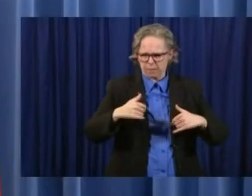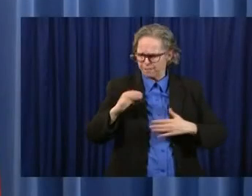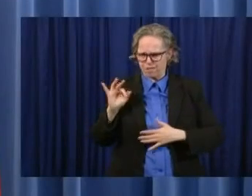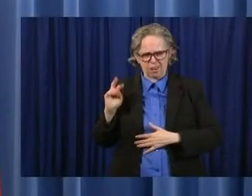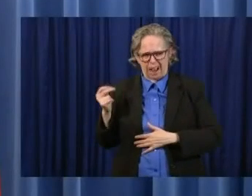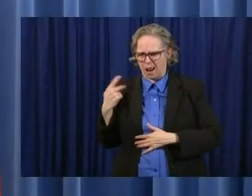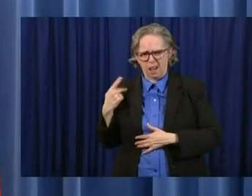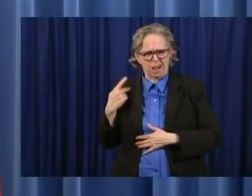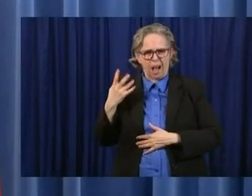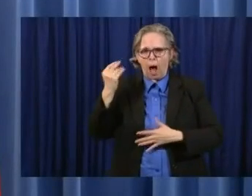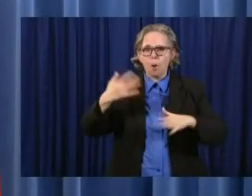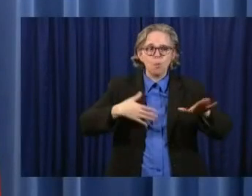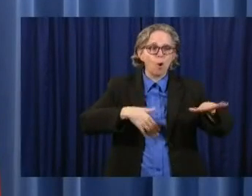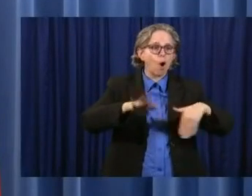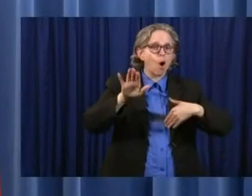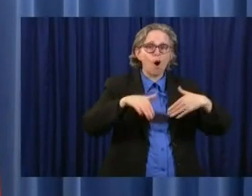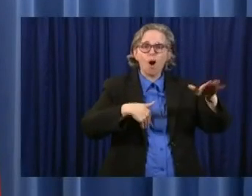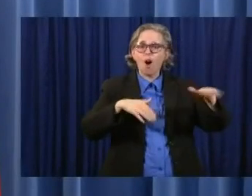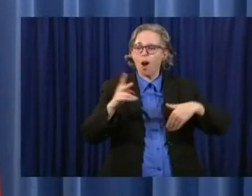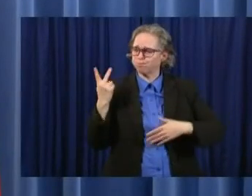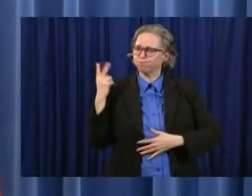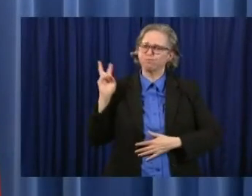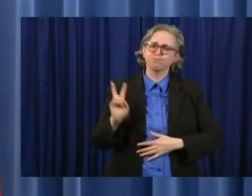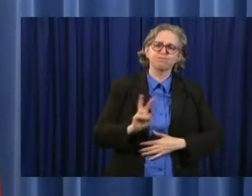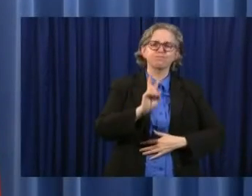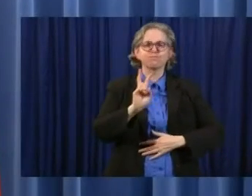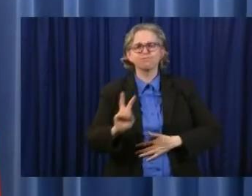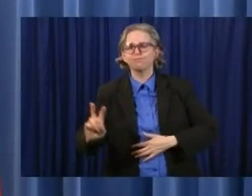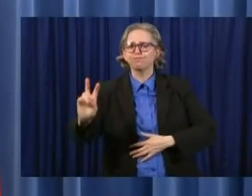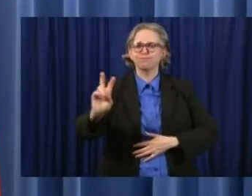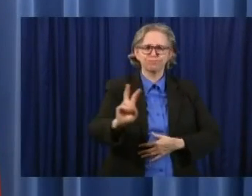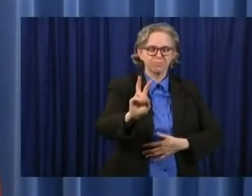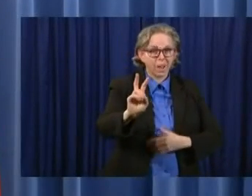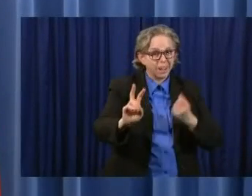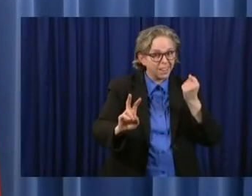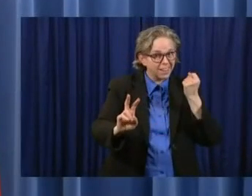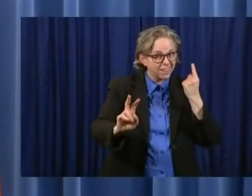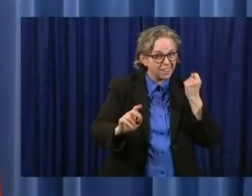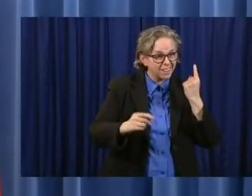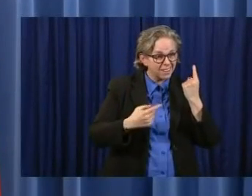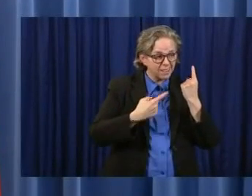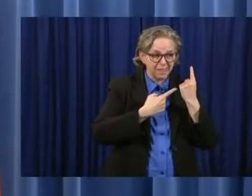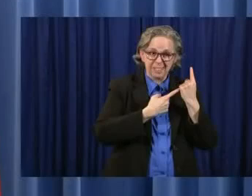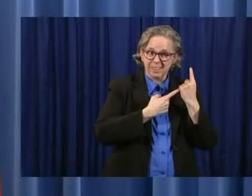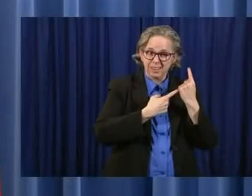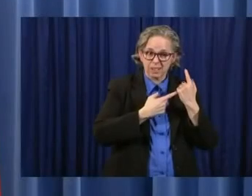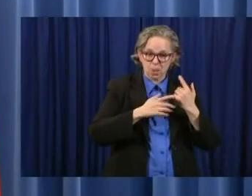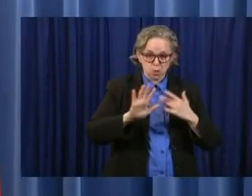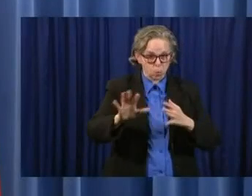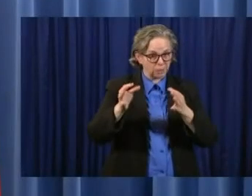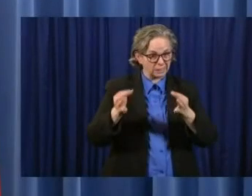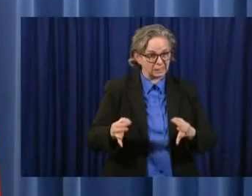but people just, we need to remember that what we do impact, impacts others.